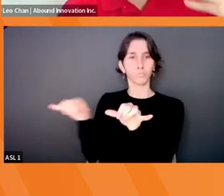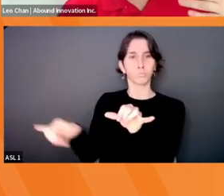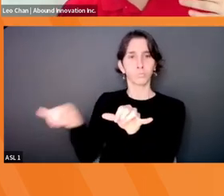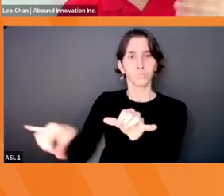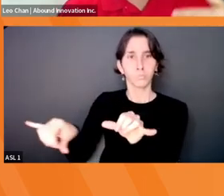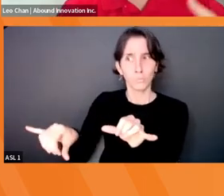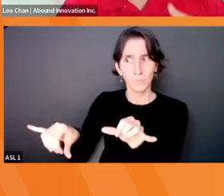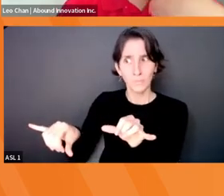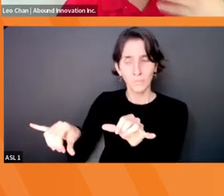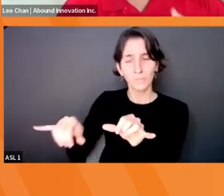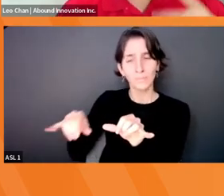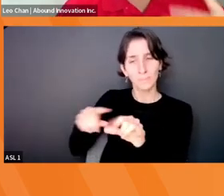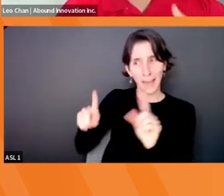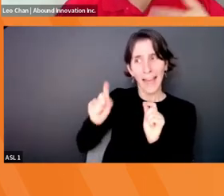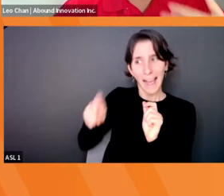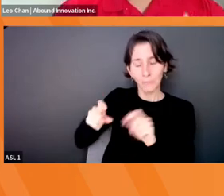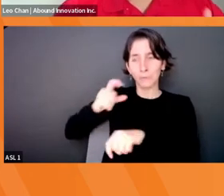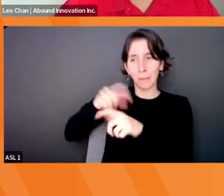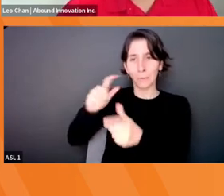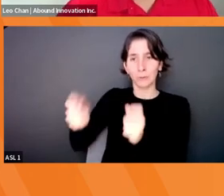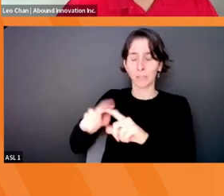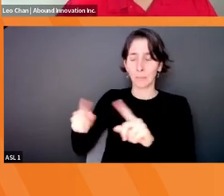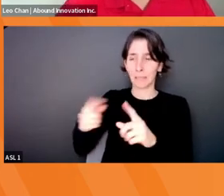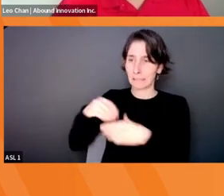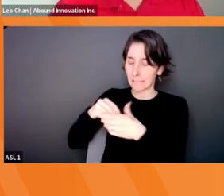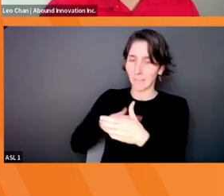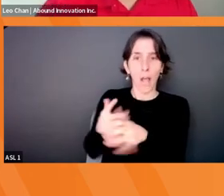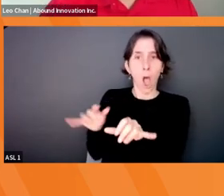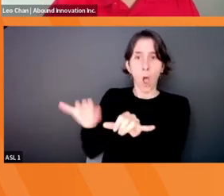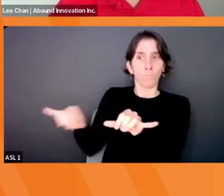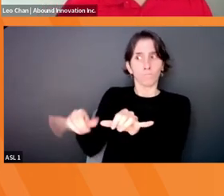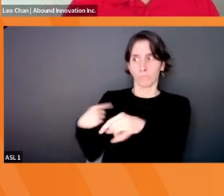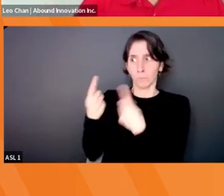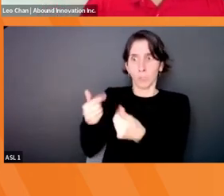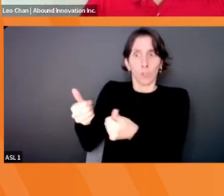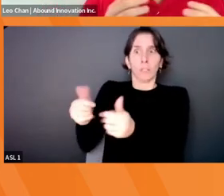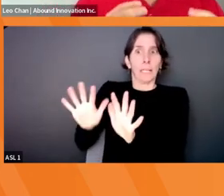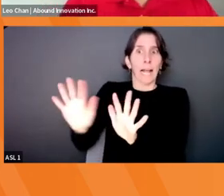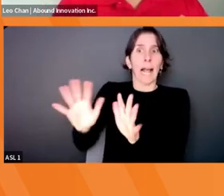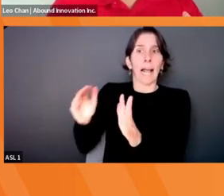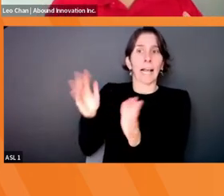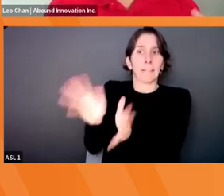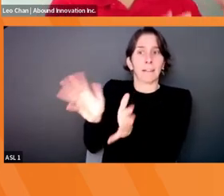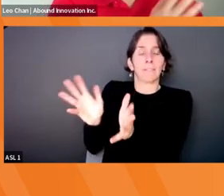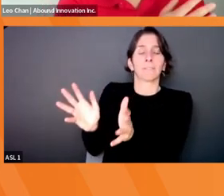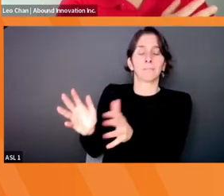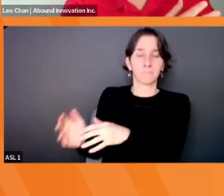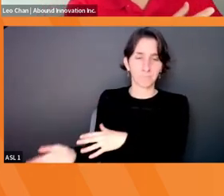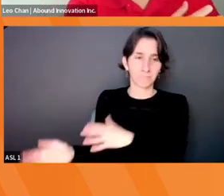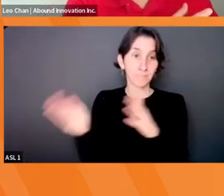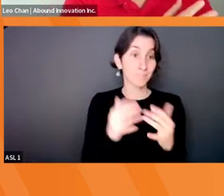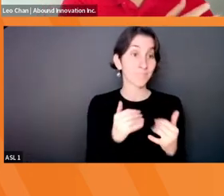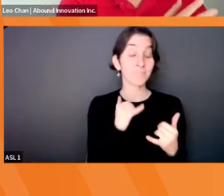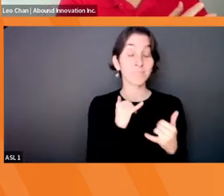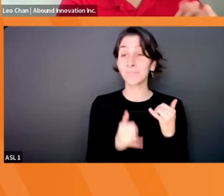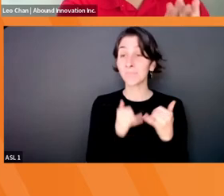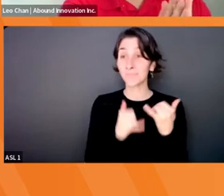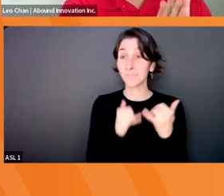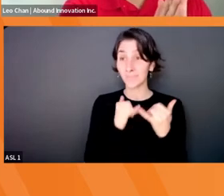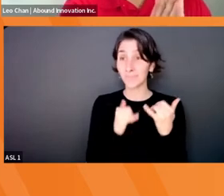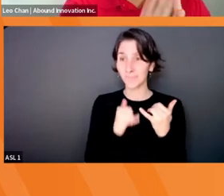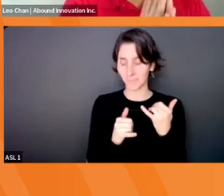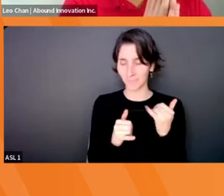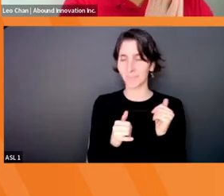creates this like inner resistance towards it. And then lastly, going back to the other internal interior,